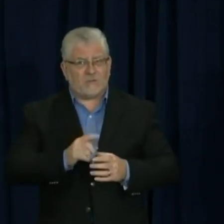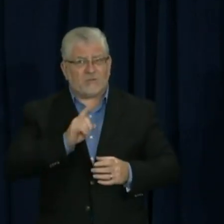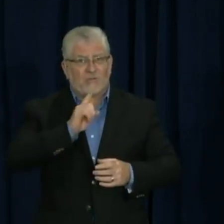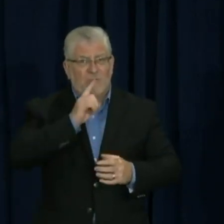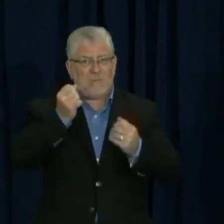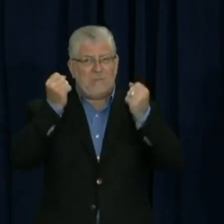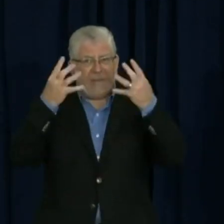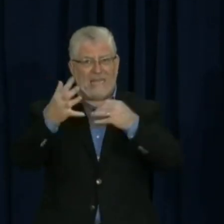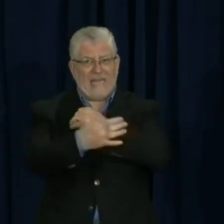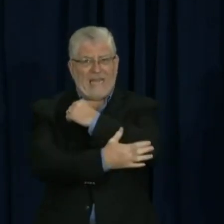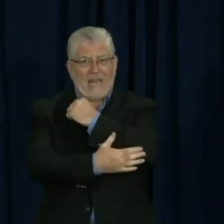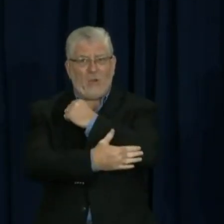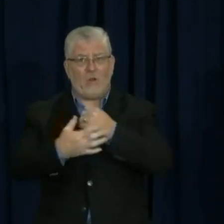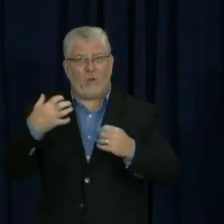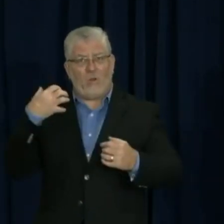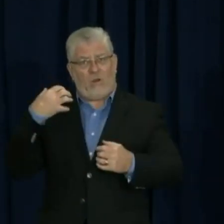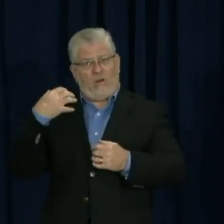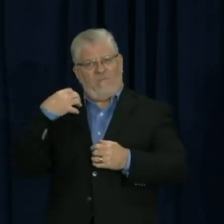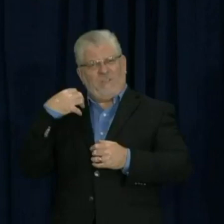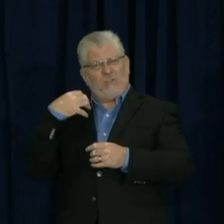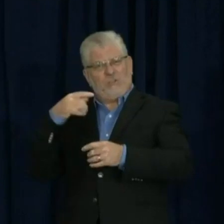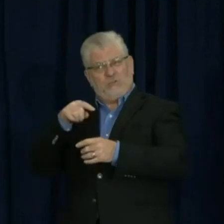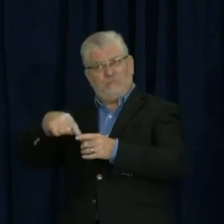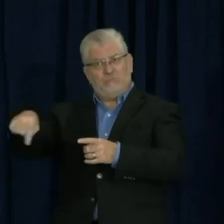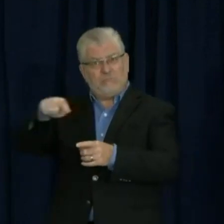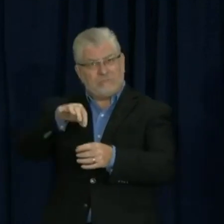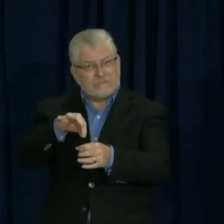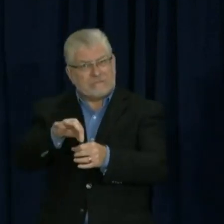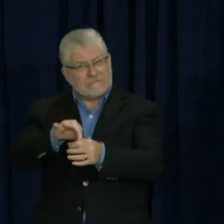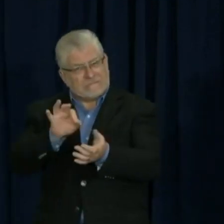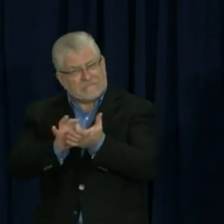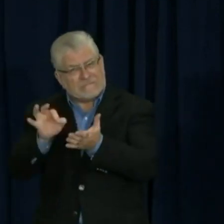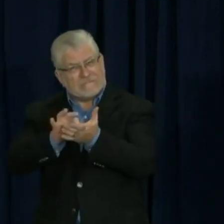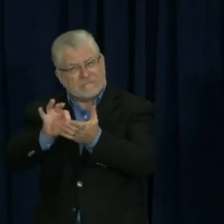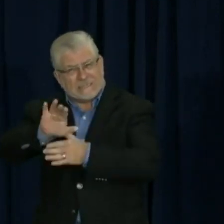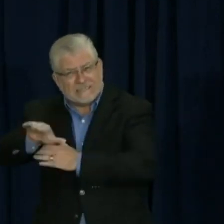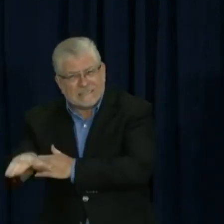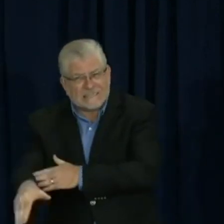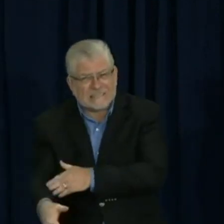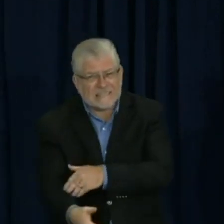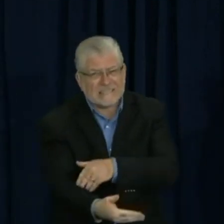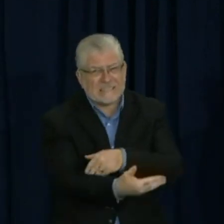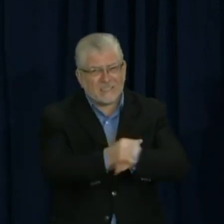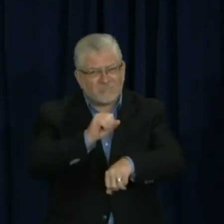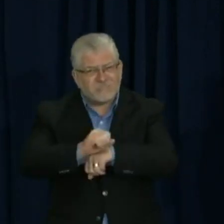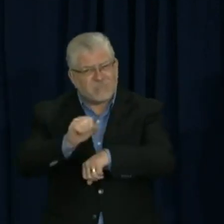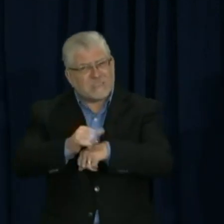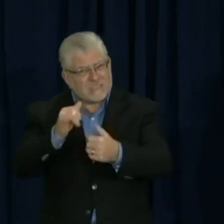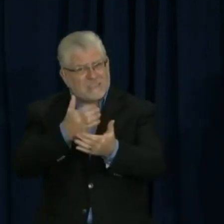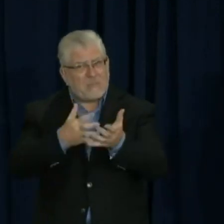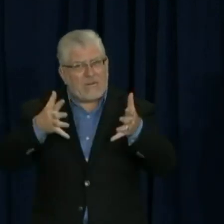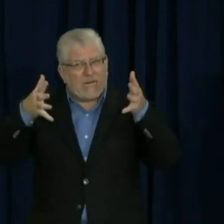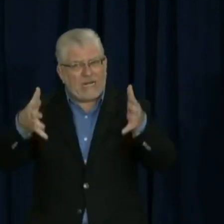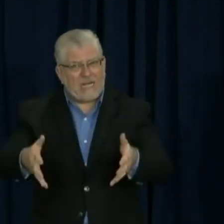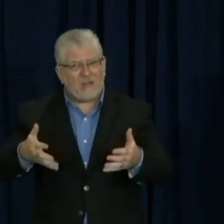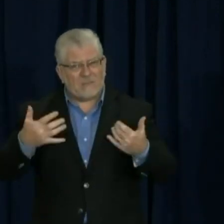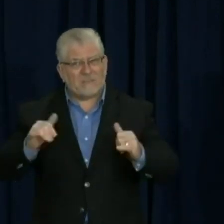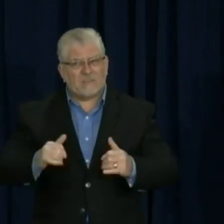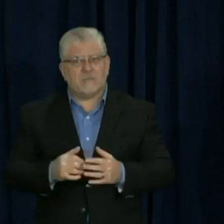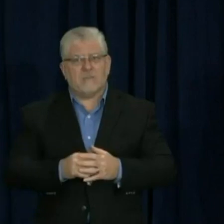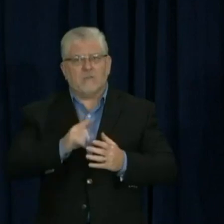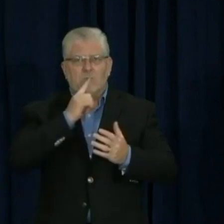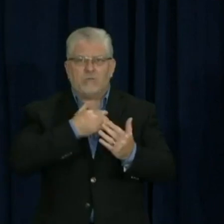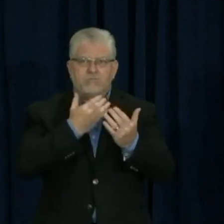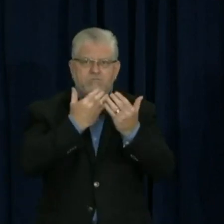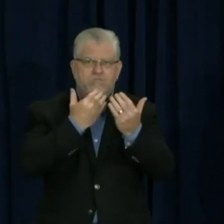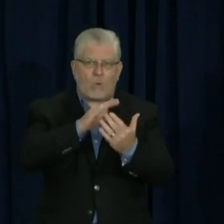officials worked late into the night, and we still have work to do. So I want to start by saying thank you to all the staff, the